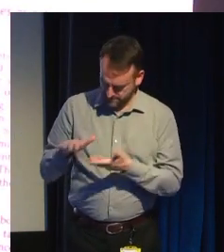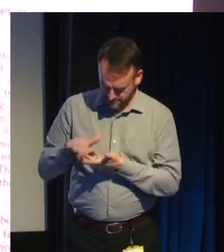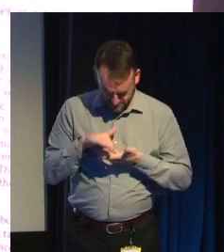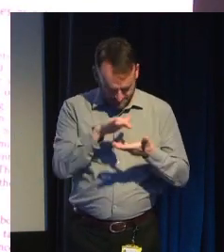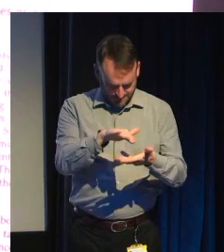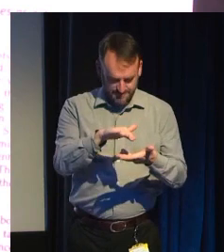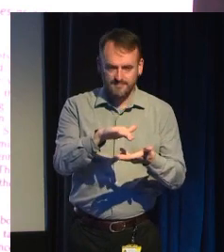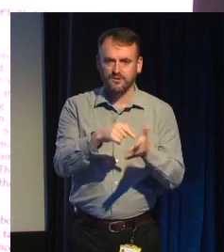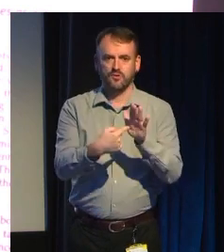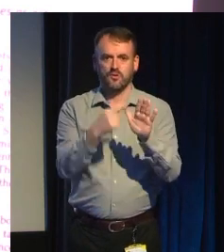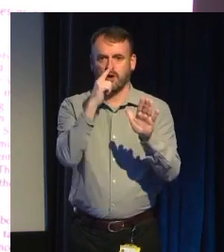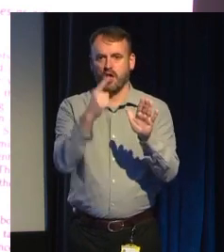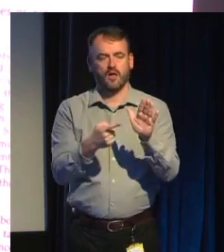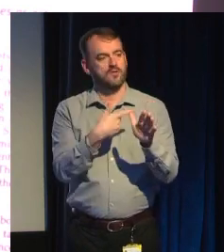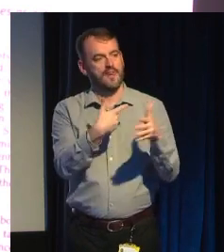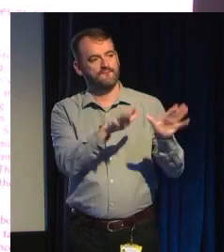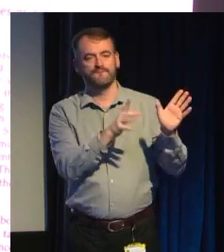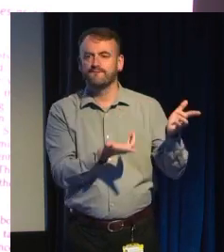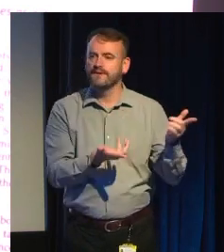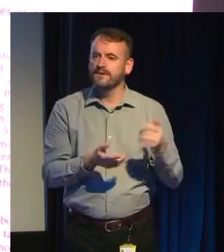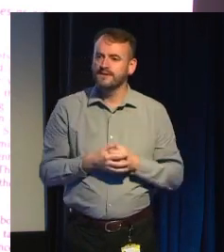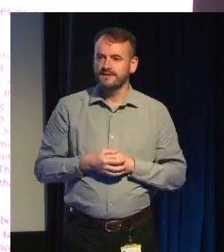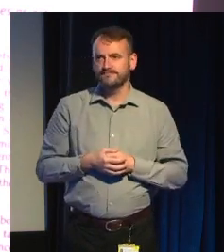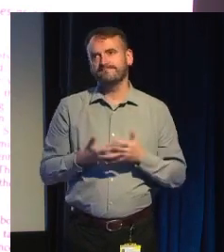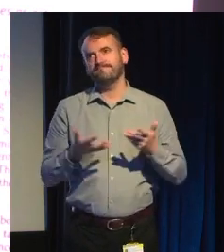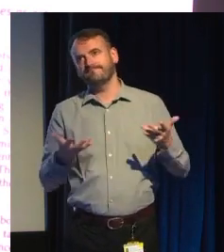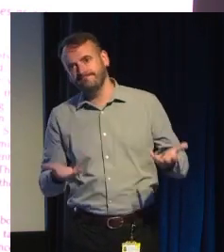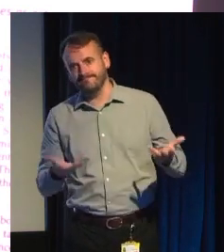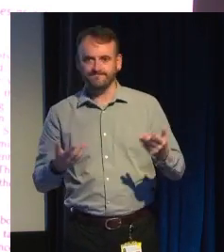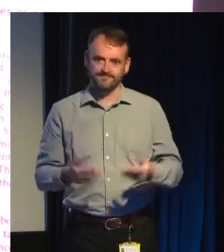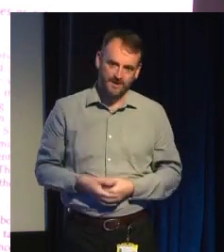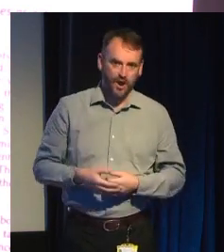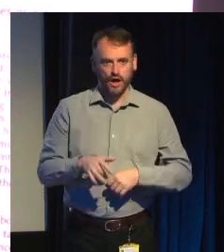obviously, in a dramatic way I hoped to.